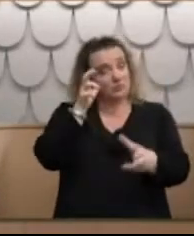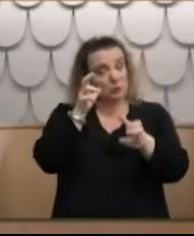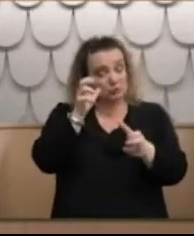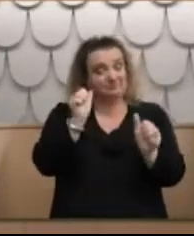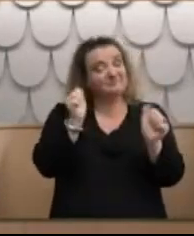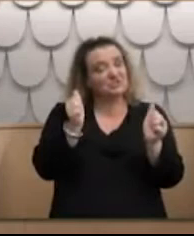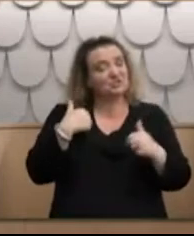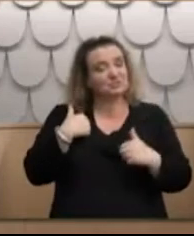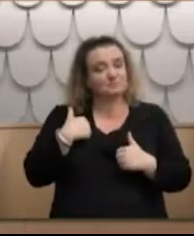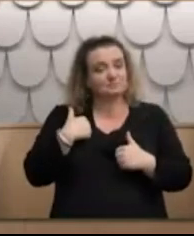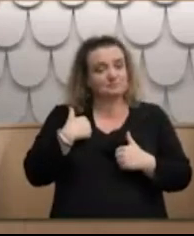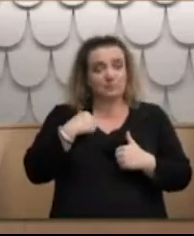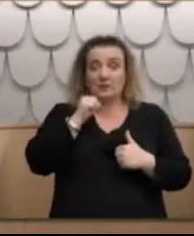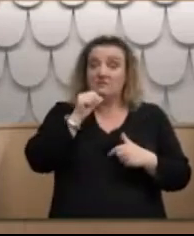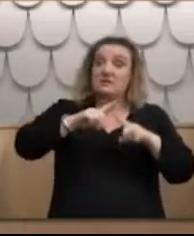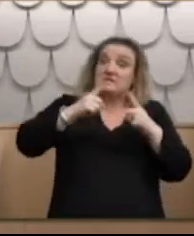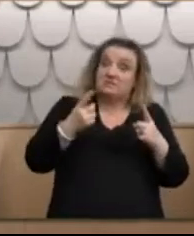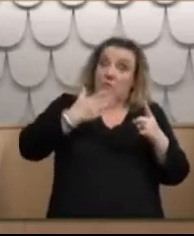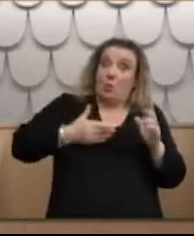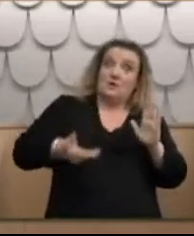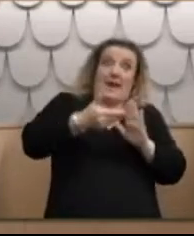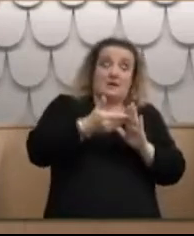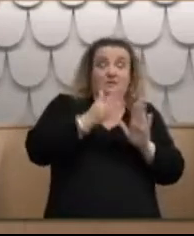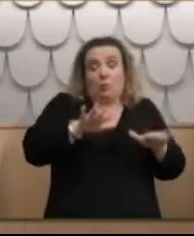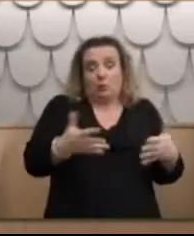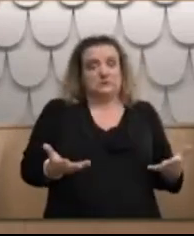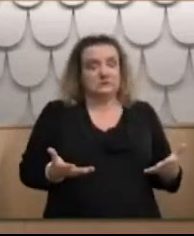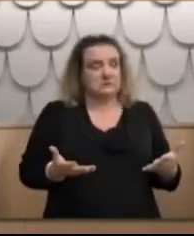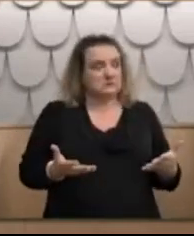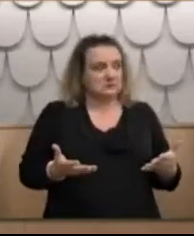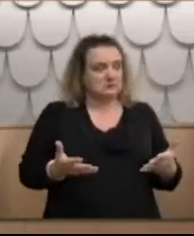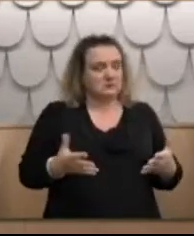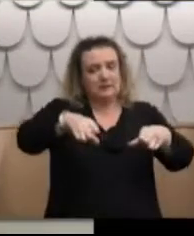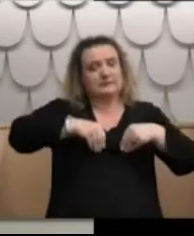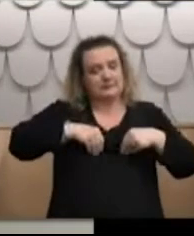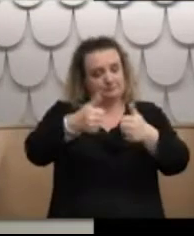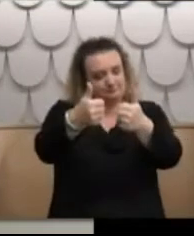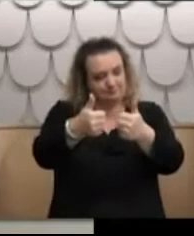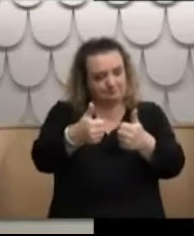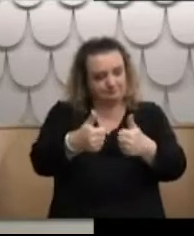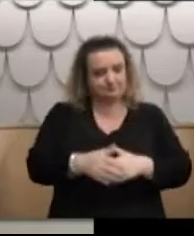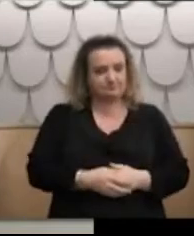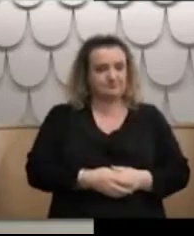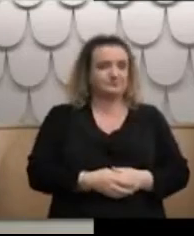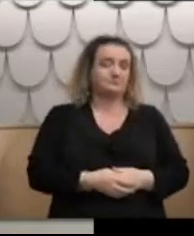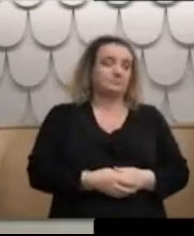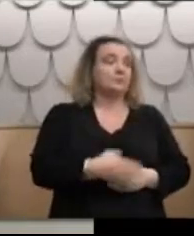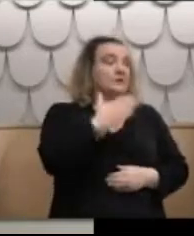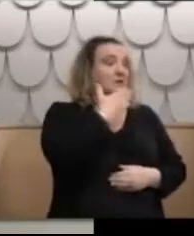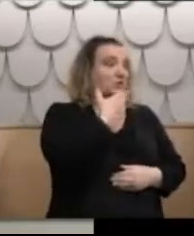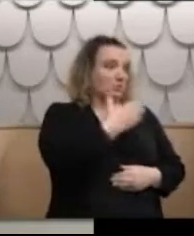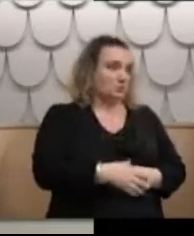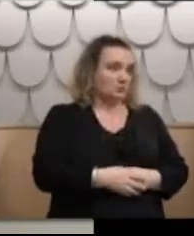it. And if there's anything different you wanted to add, of course, but otherwise we accept that. Okay, thank you.